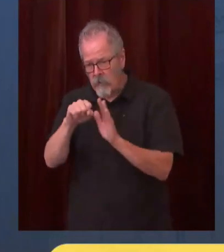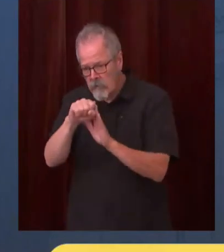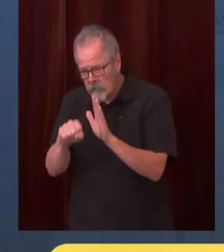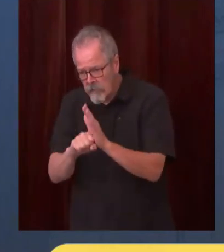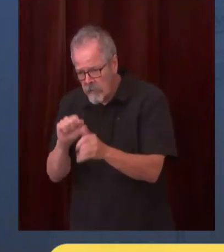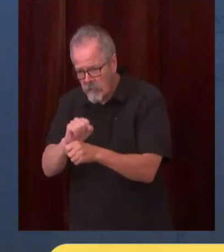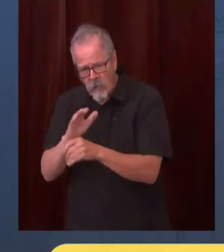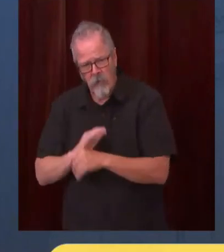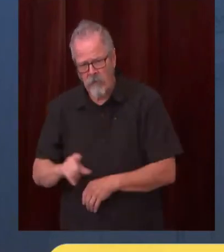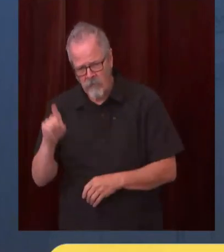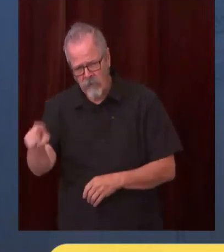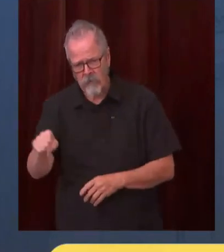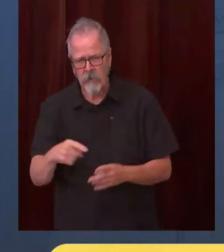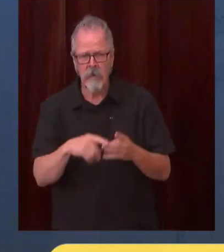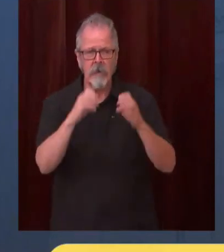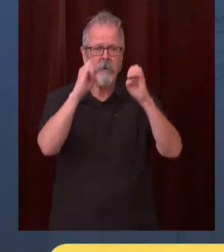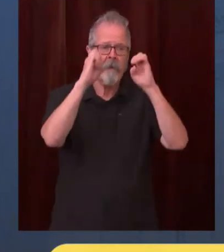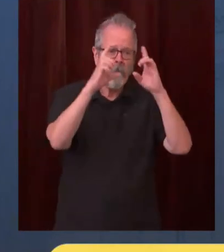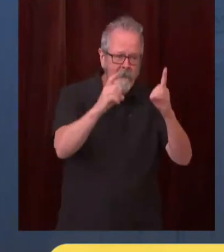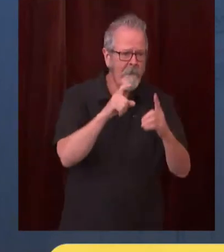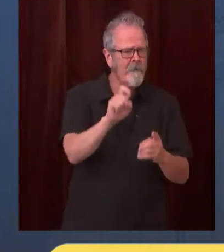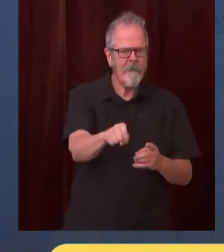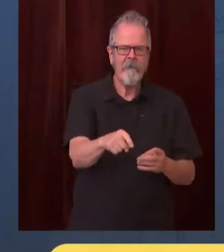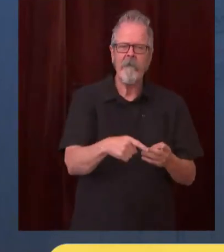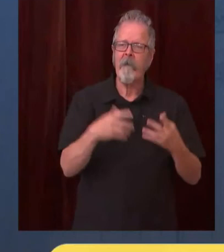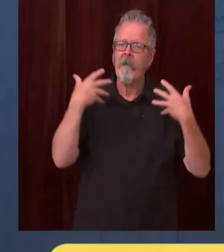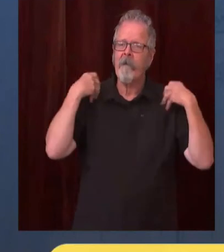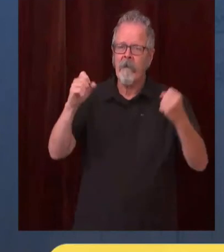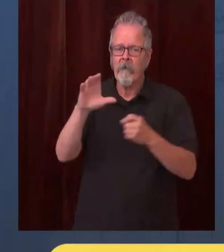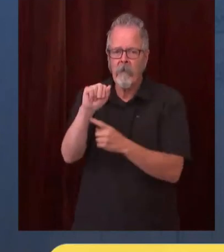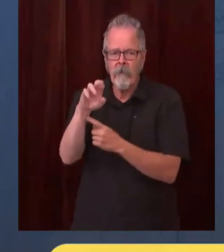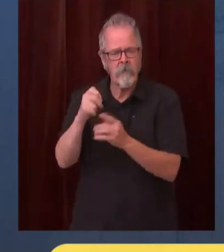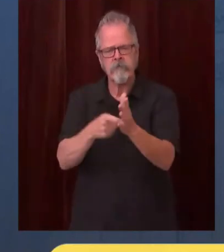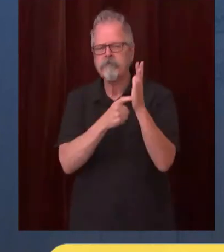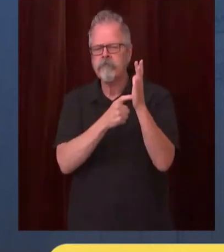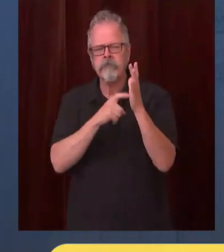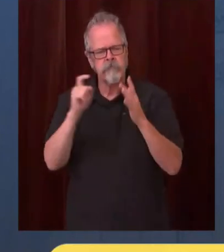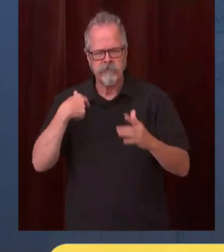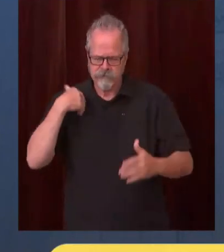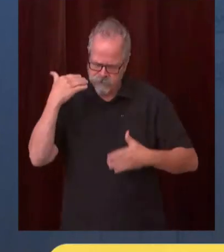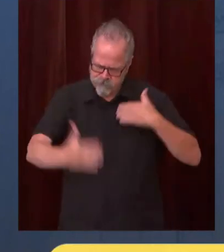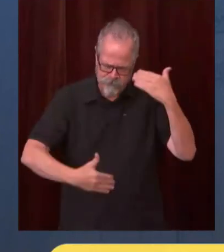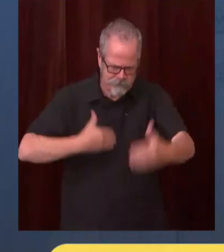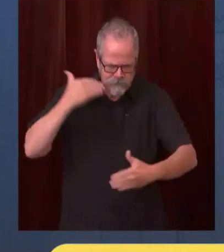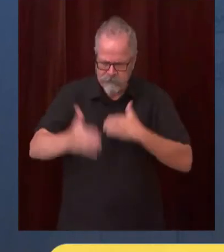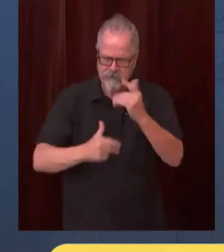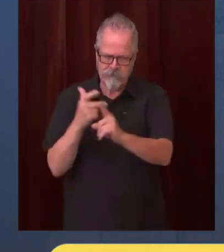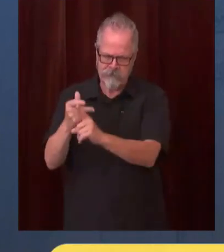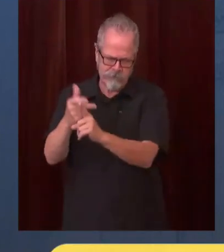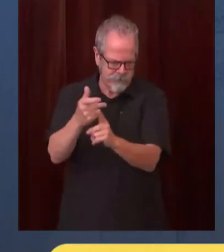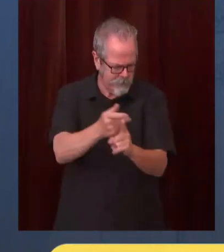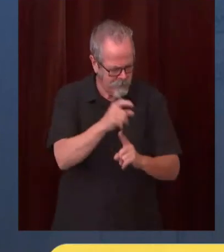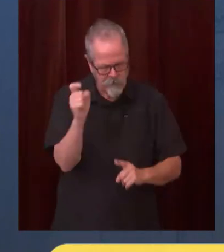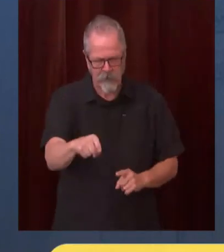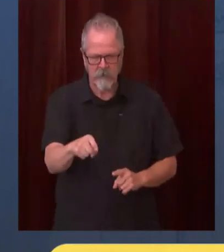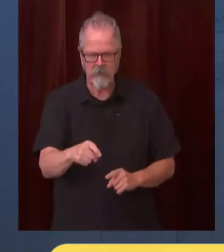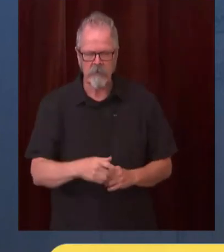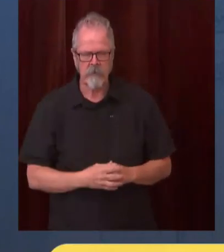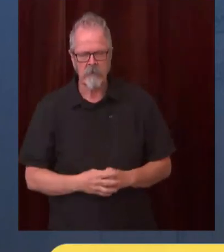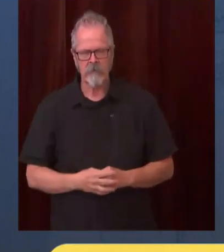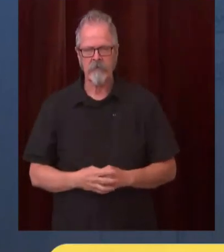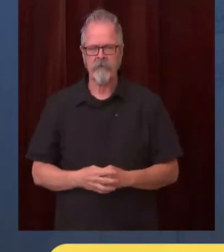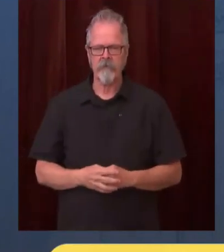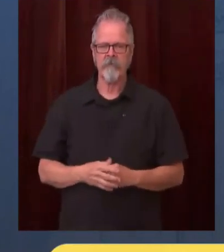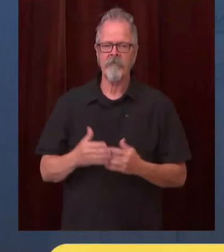health care i'm pleased that that is progressing accordingly i also want to thank jefferson and collin counties for